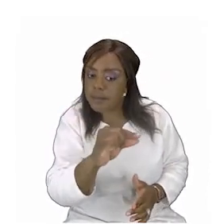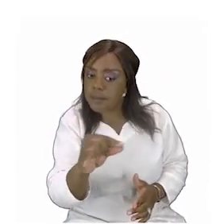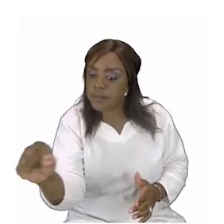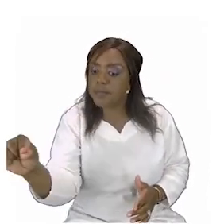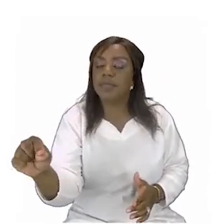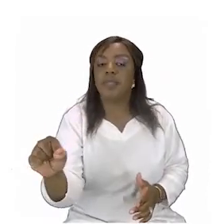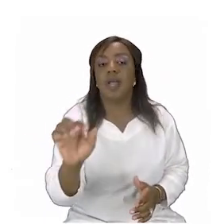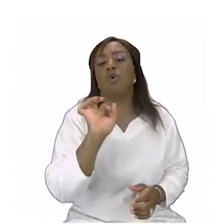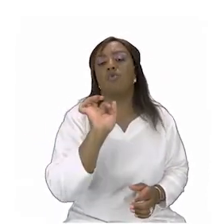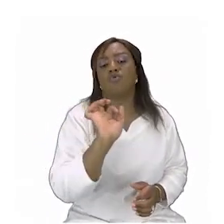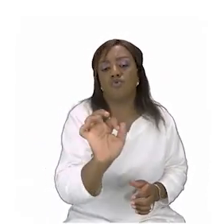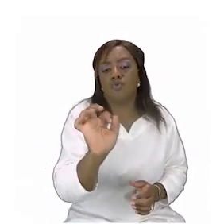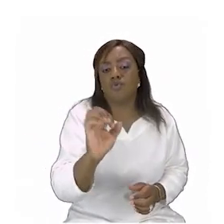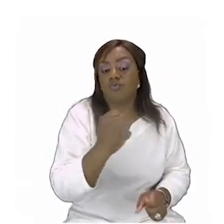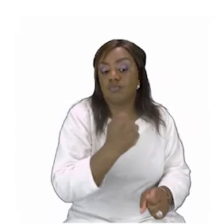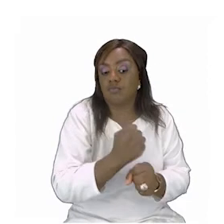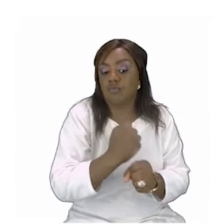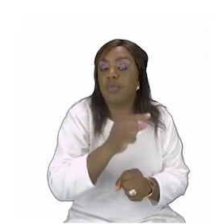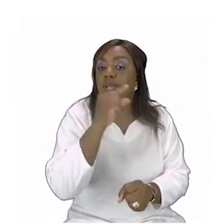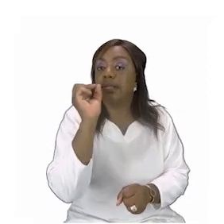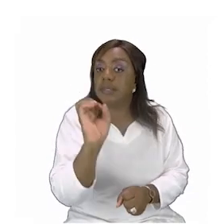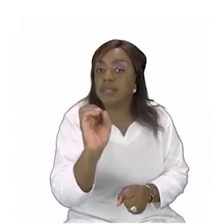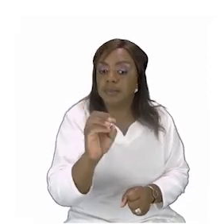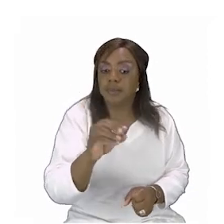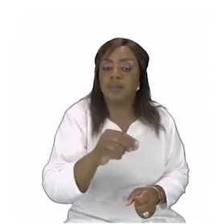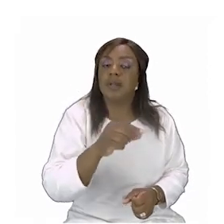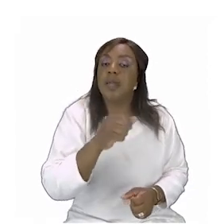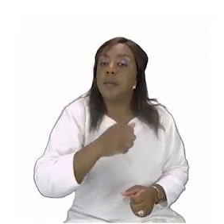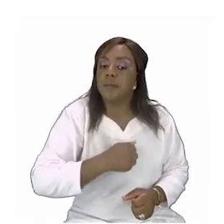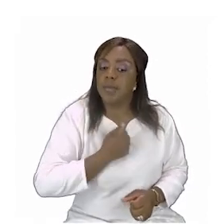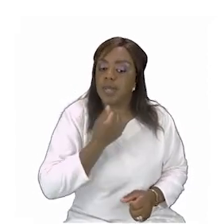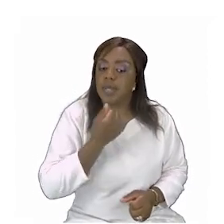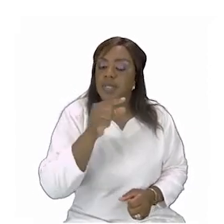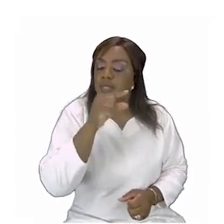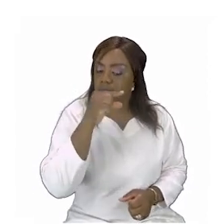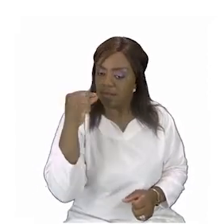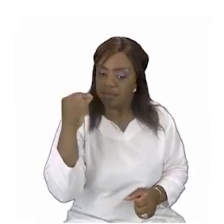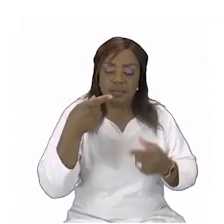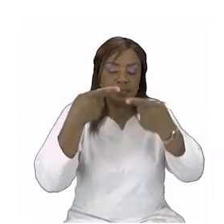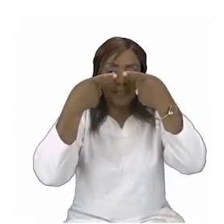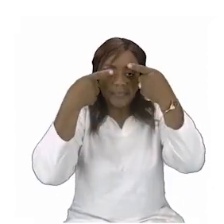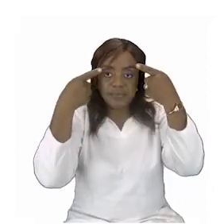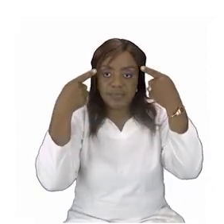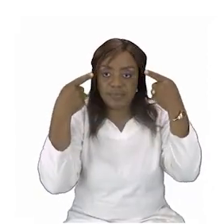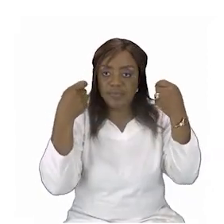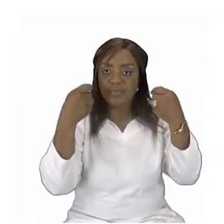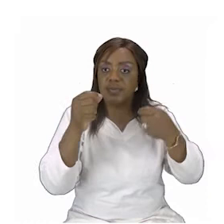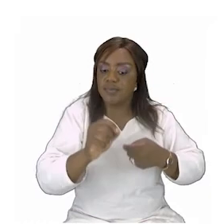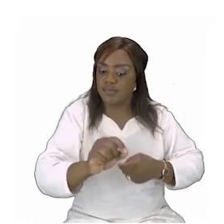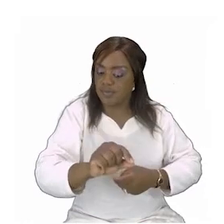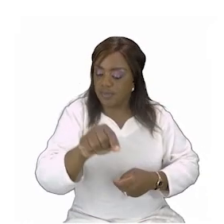name and grade twos if you can write your full name that is a super duper